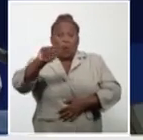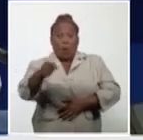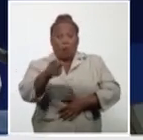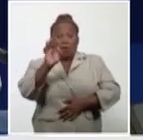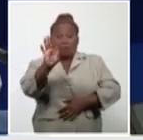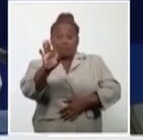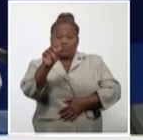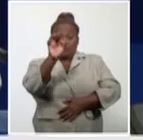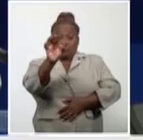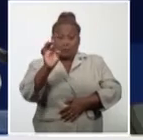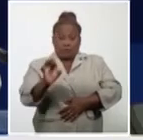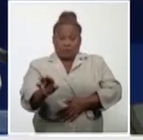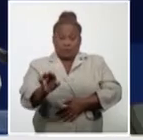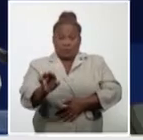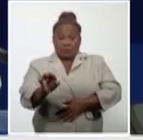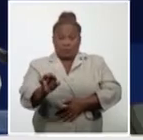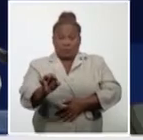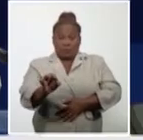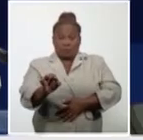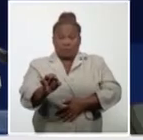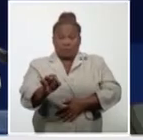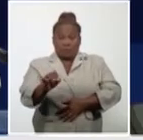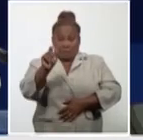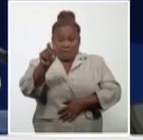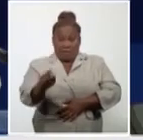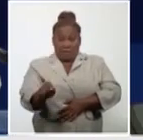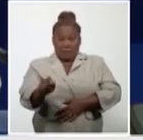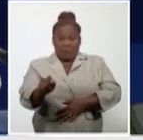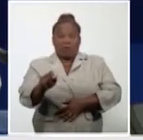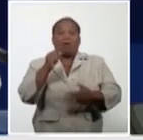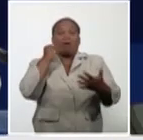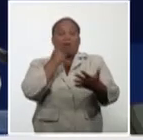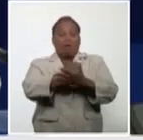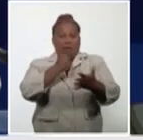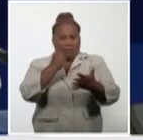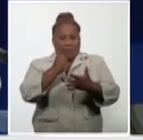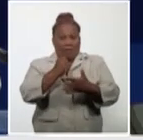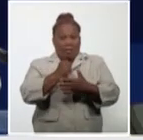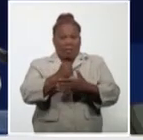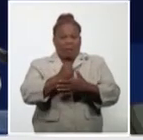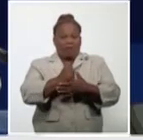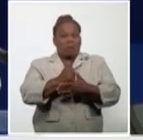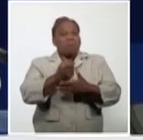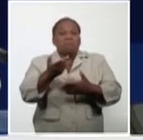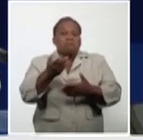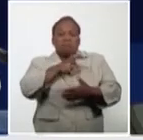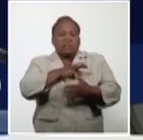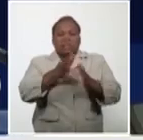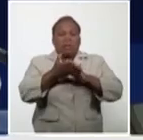cases have been confirmed as symptomatic at the time of the study of the samples.